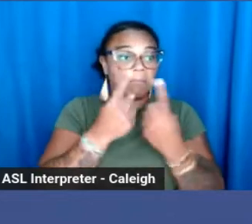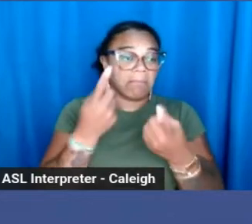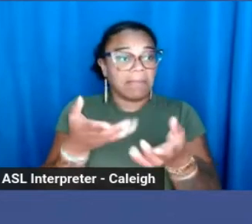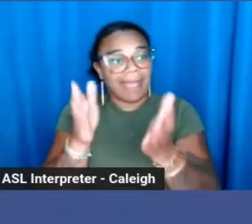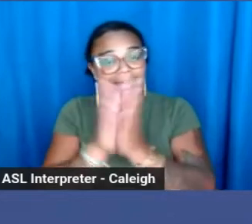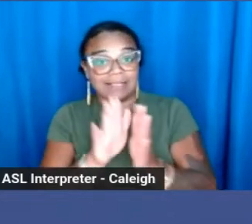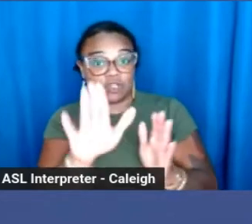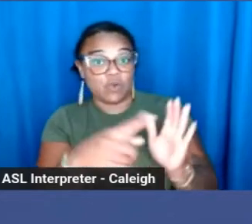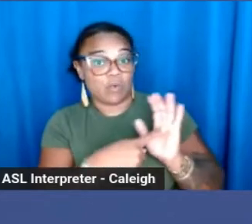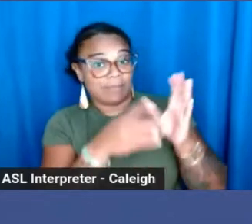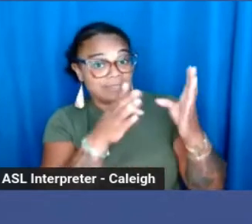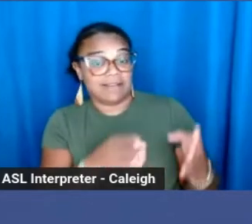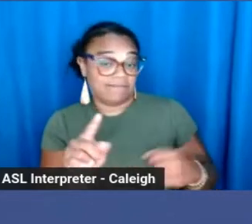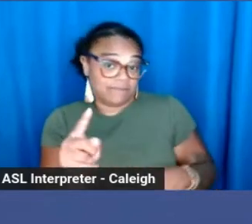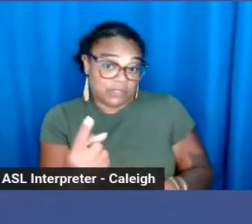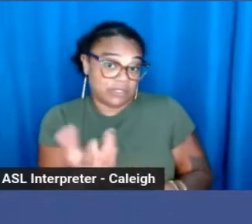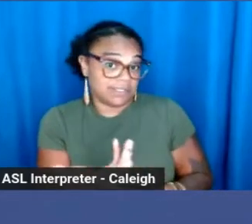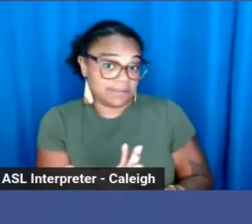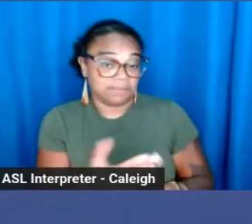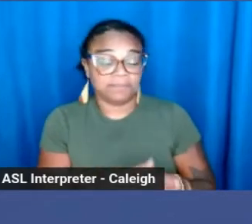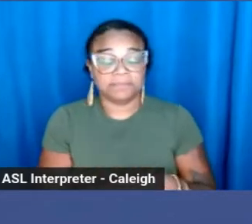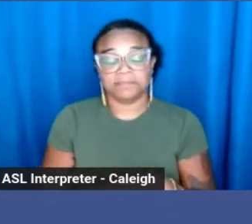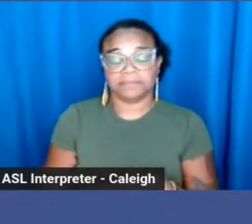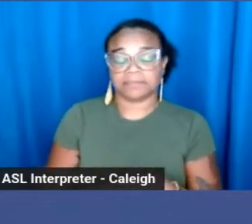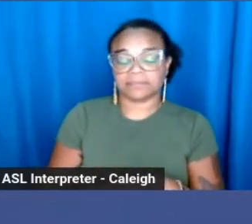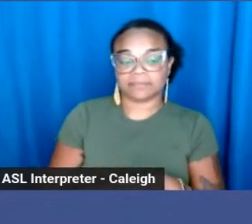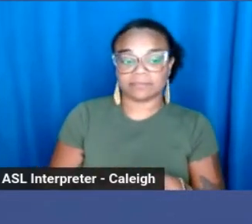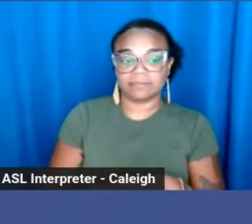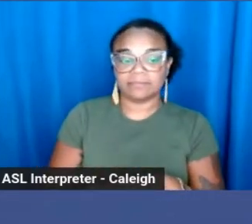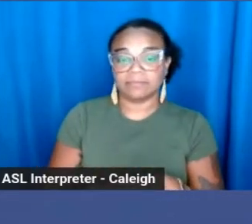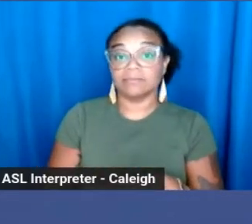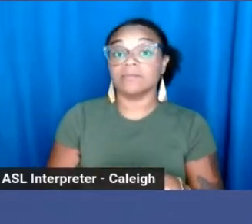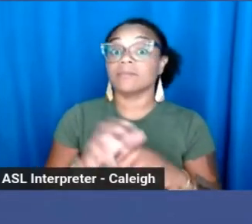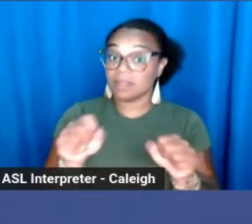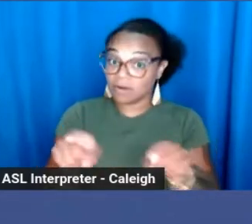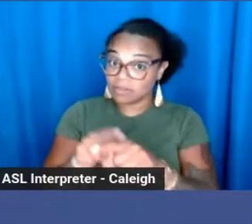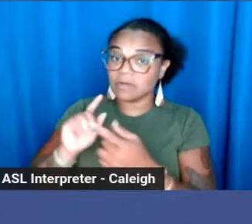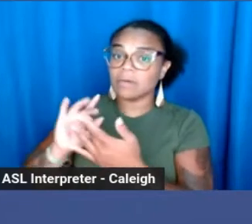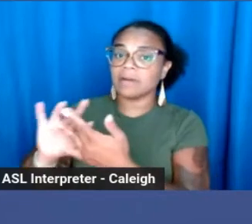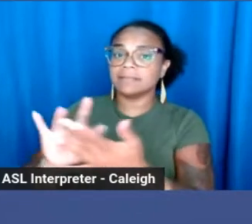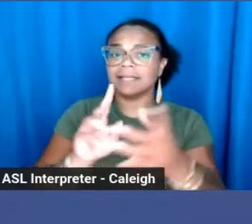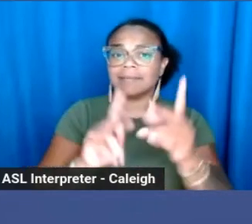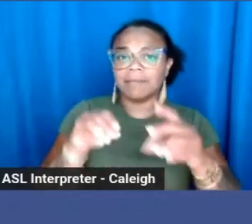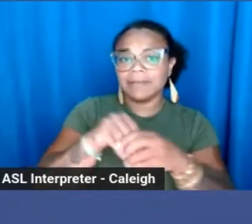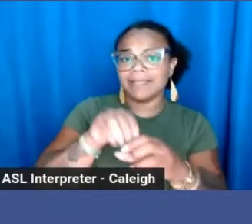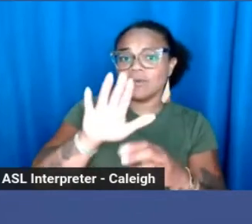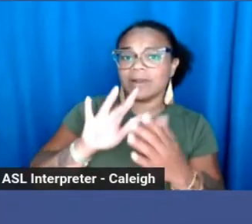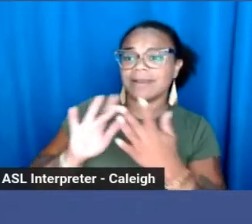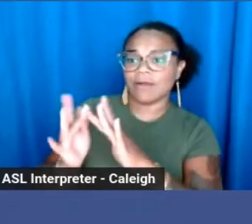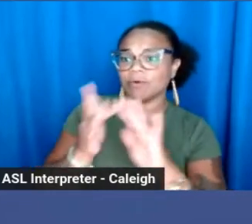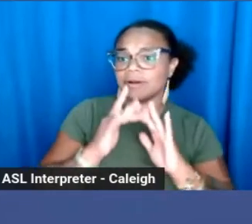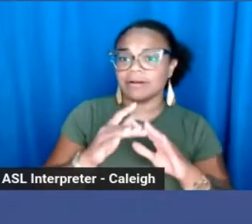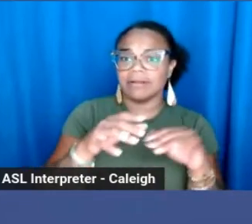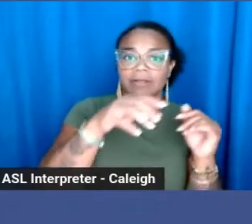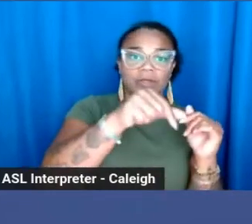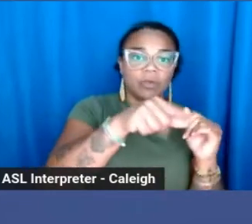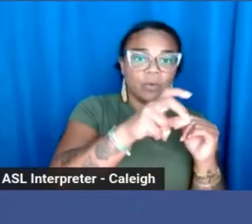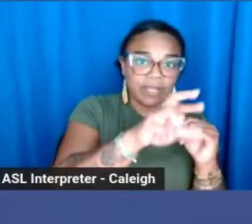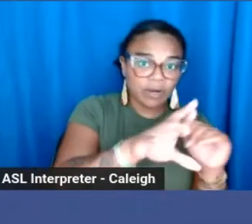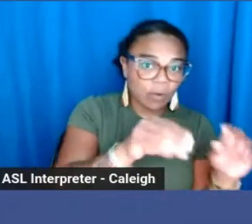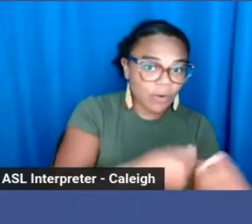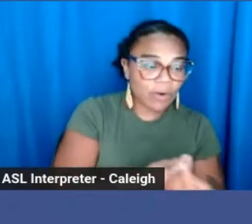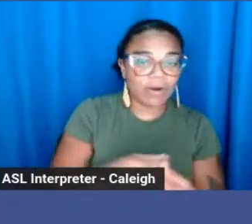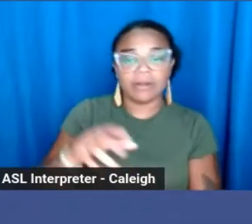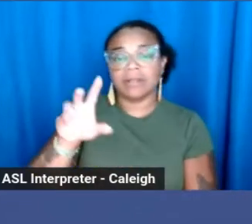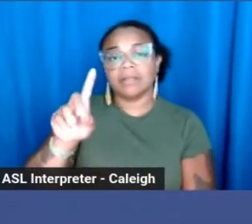own representative first. You want to ask people in your network, the queer orgs, the drug reform orgs, about